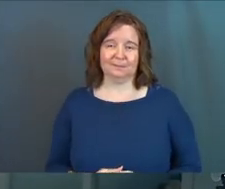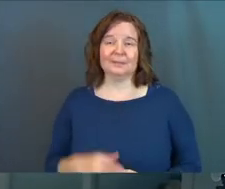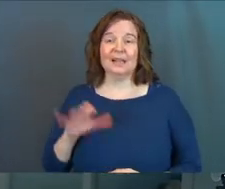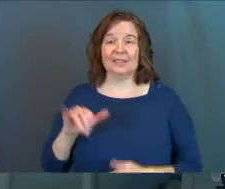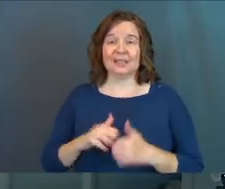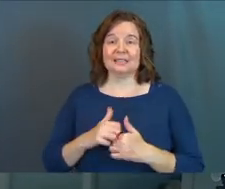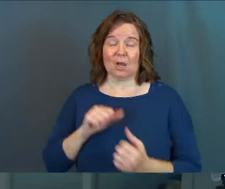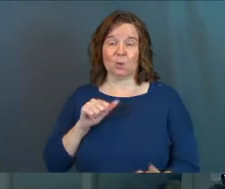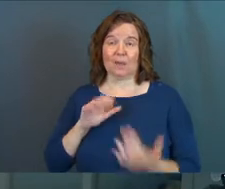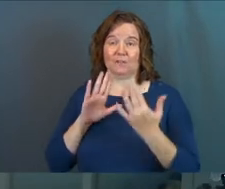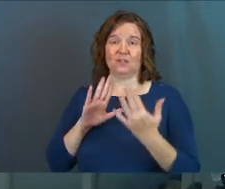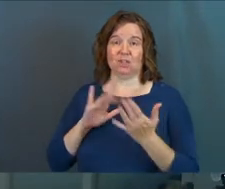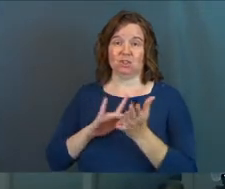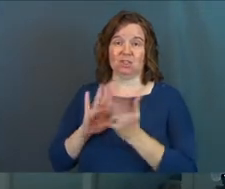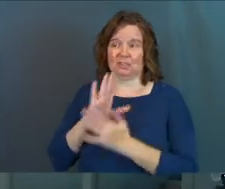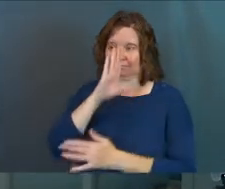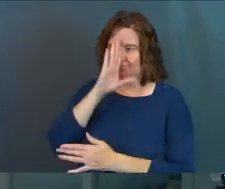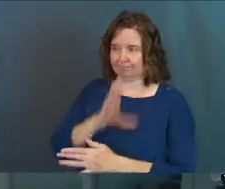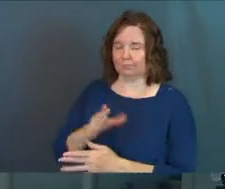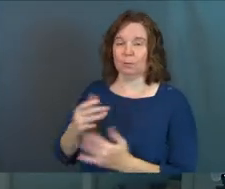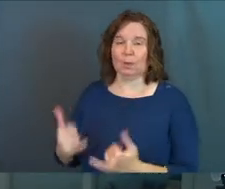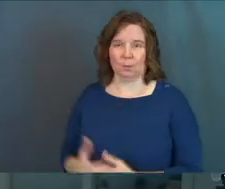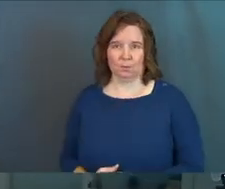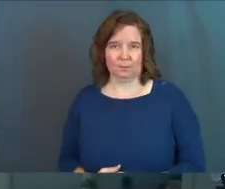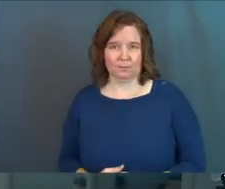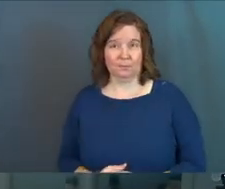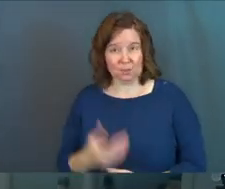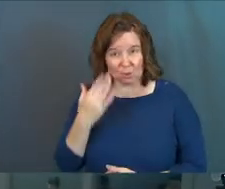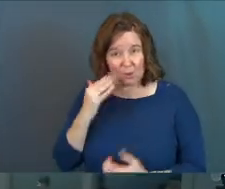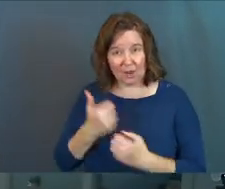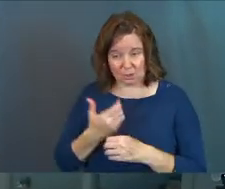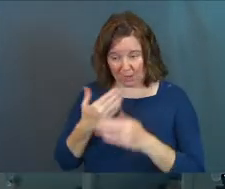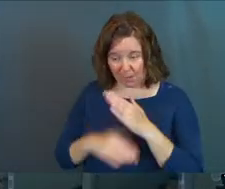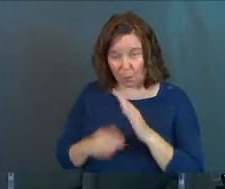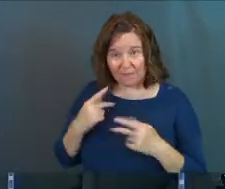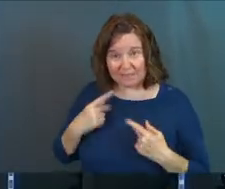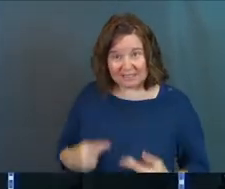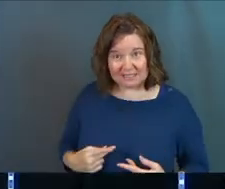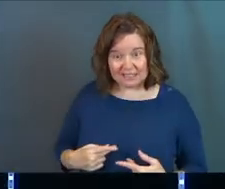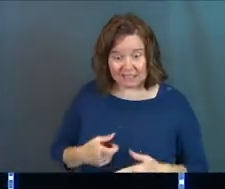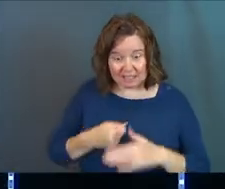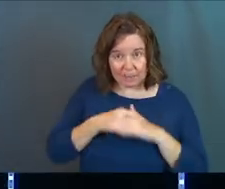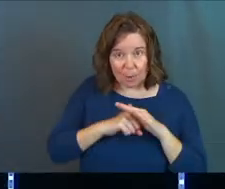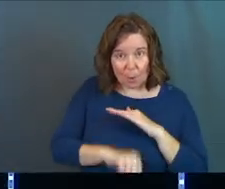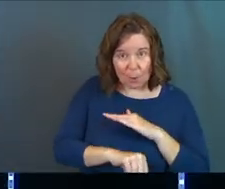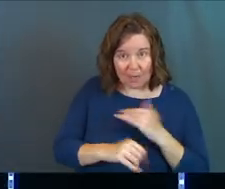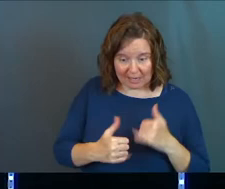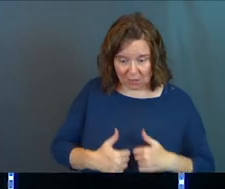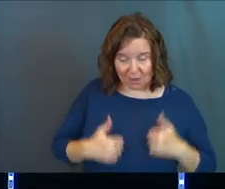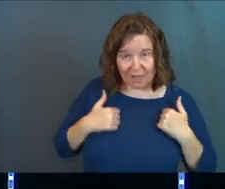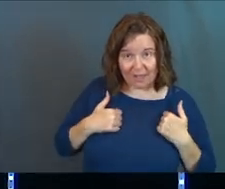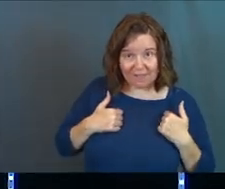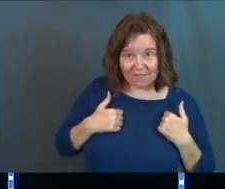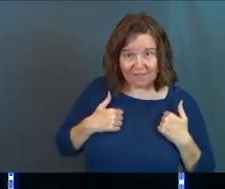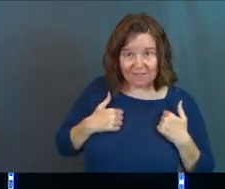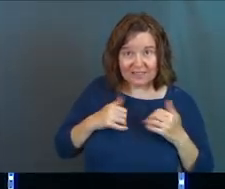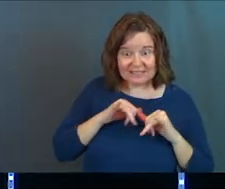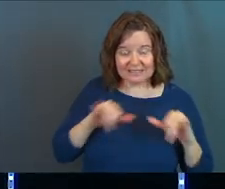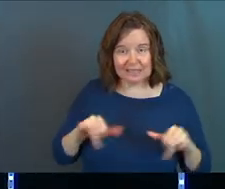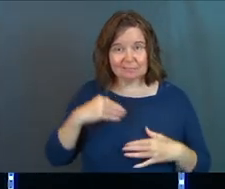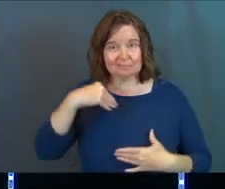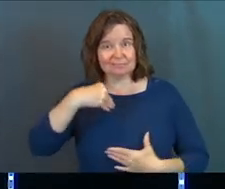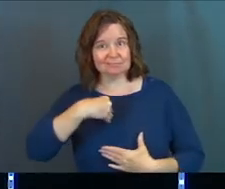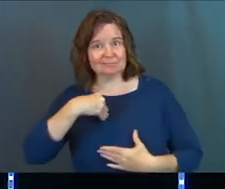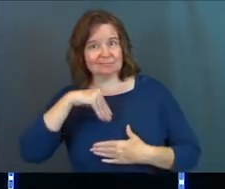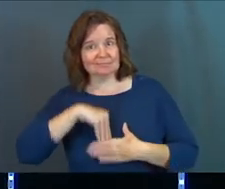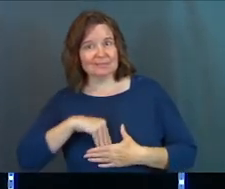That's how confrontational Jesus is being right now. You know how you got born physically and now you're alive? You've